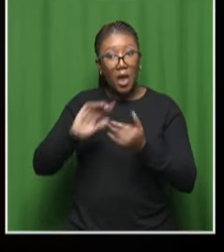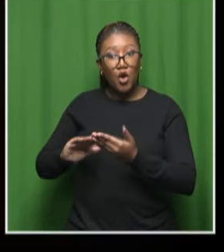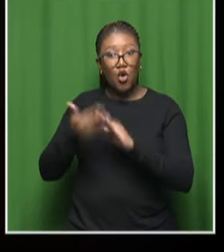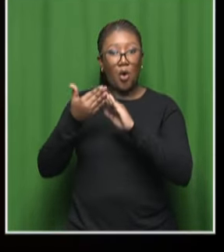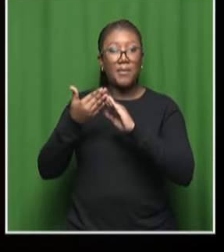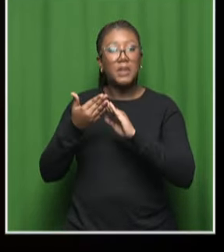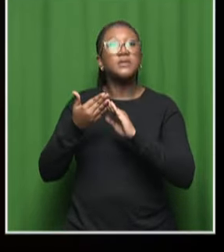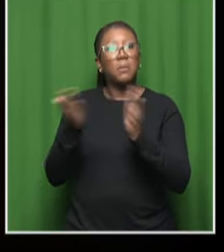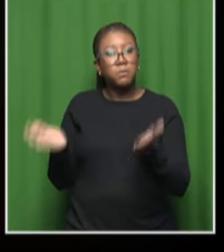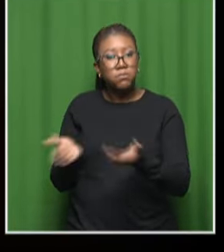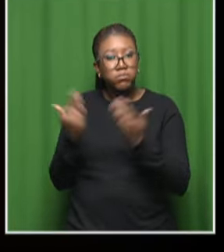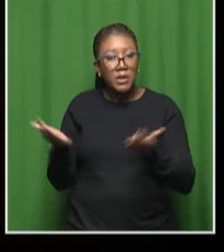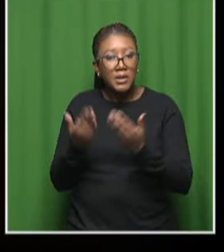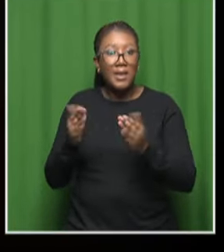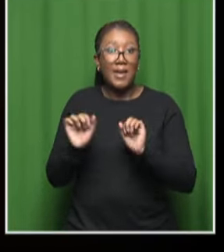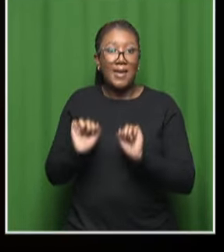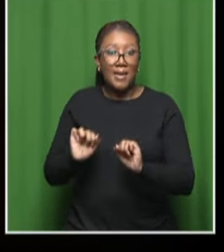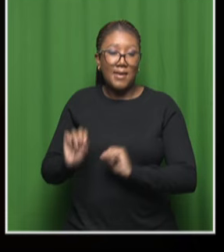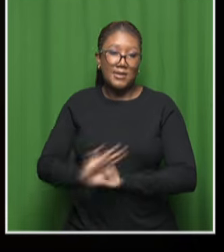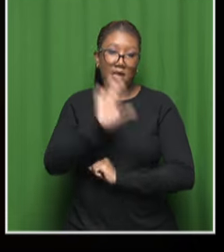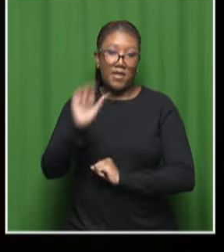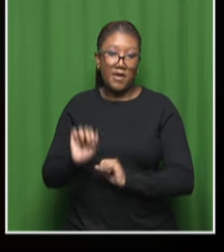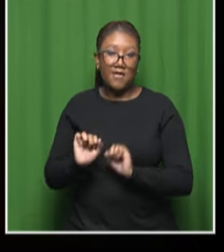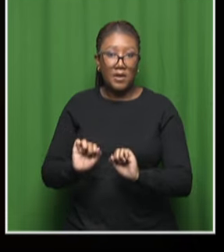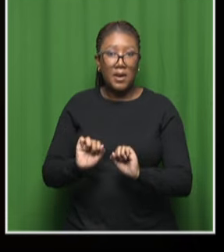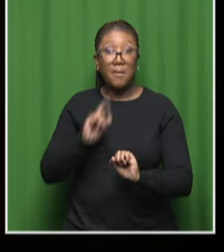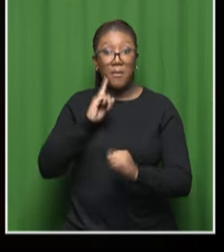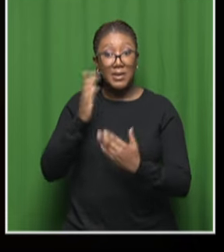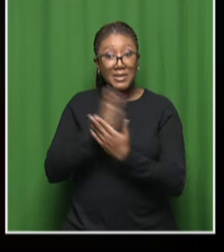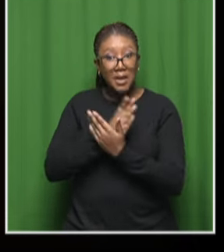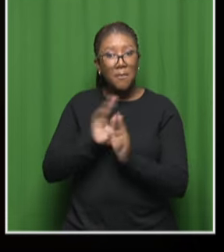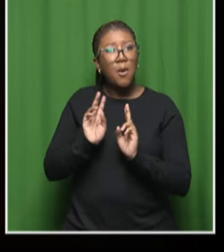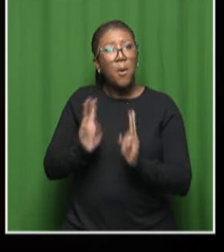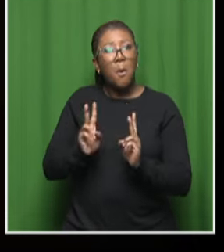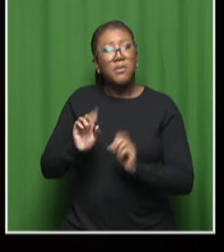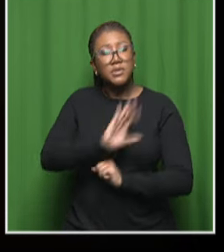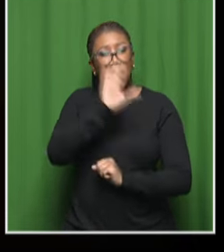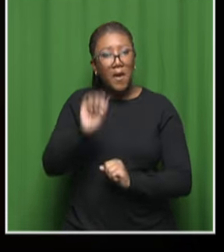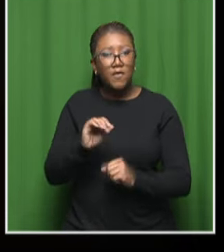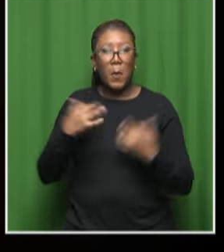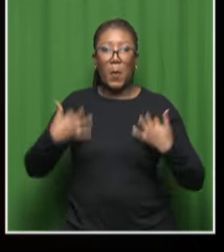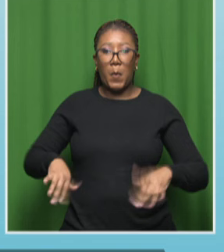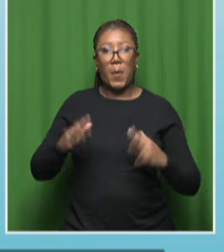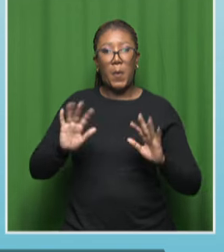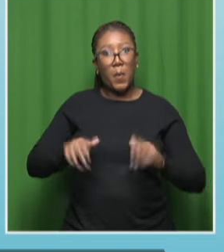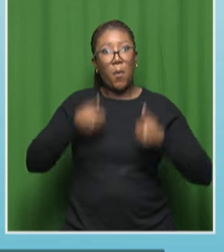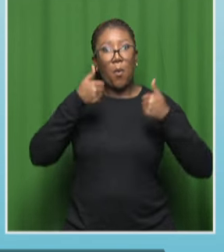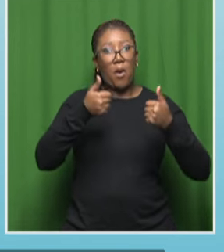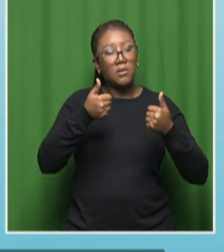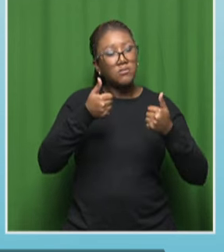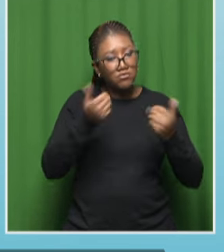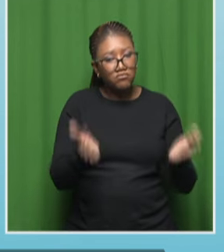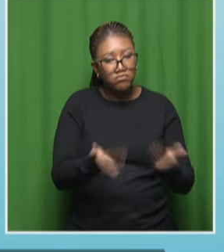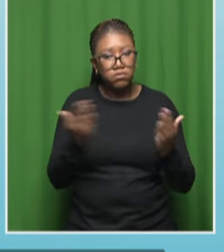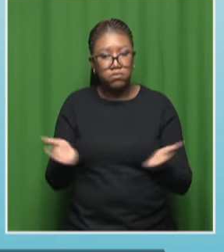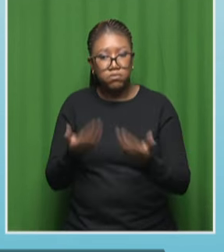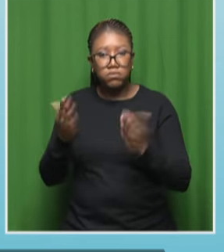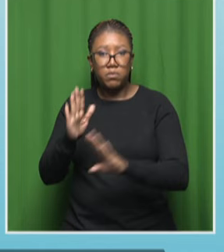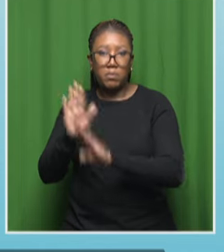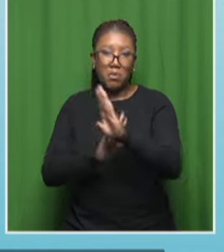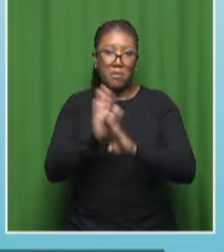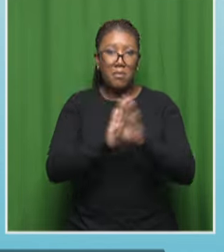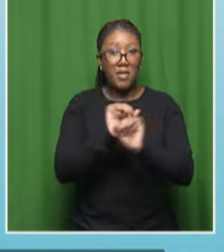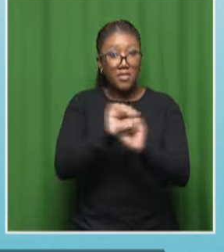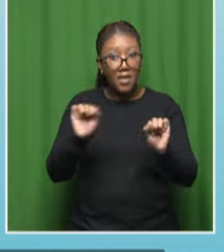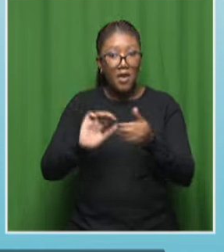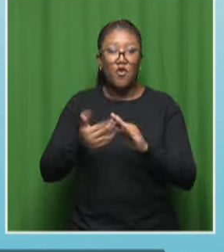builders in the country these awards celebrate ordinary South Africans who are doing extraordinary things to uplift their communities this morning